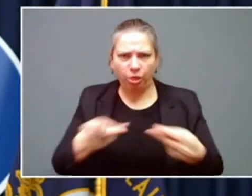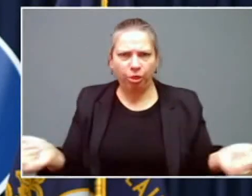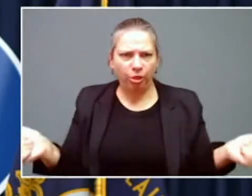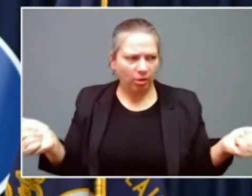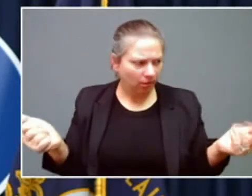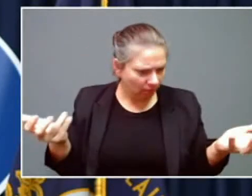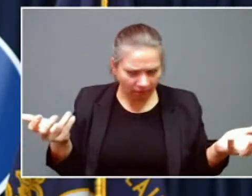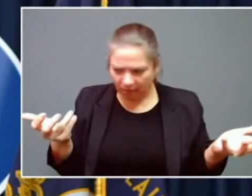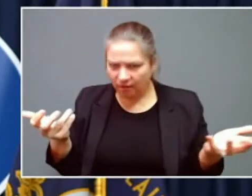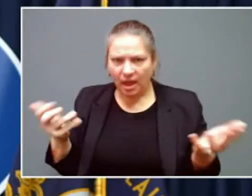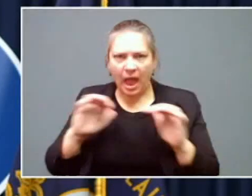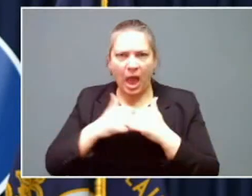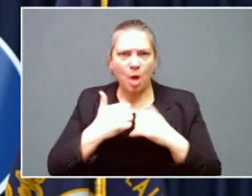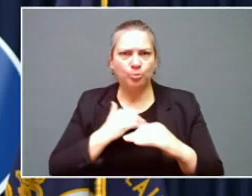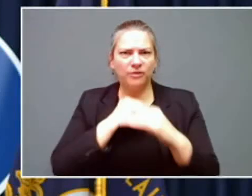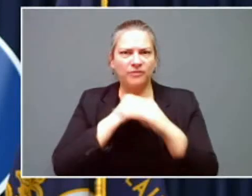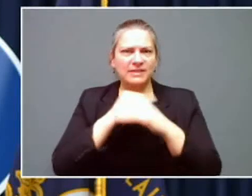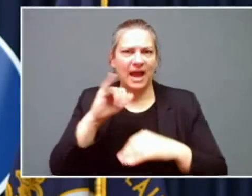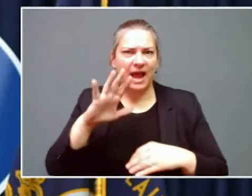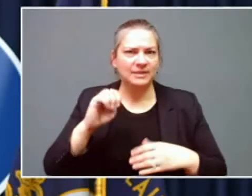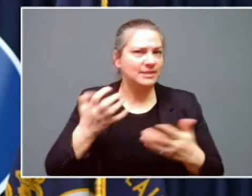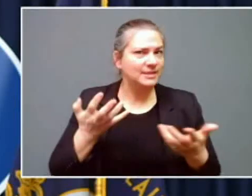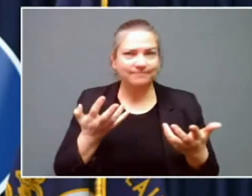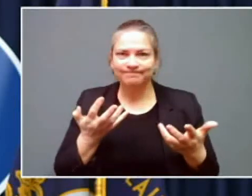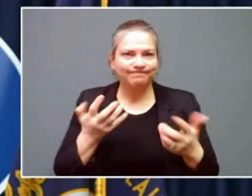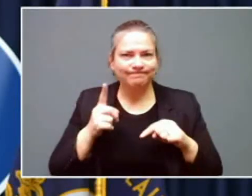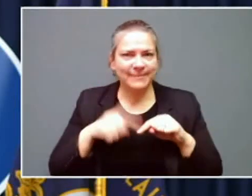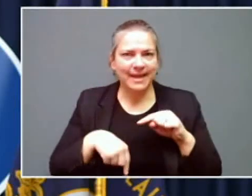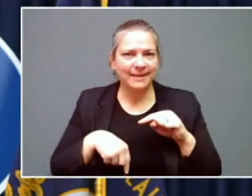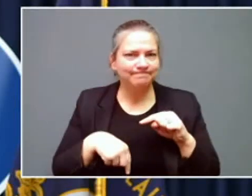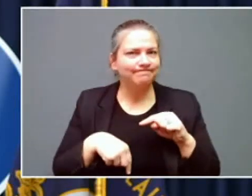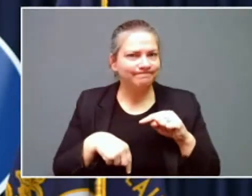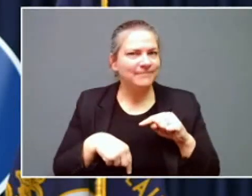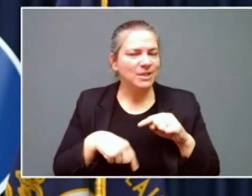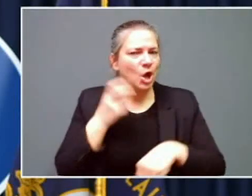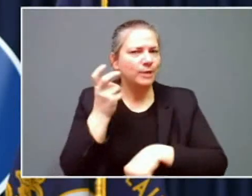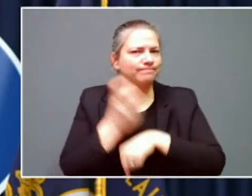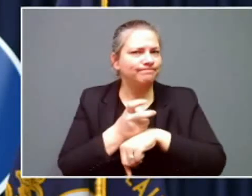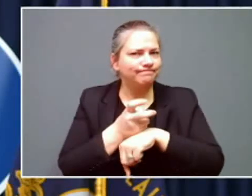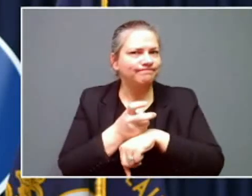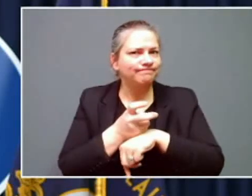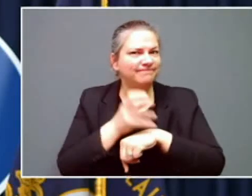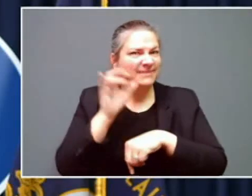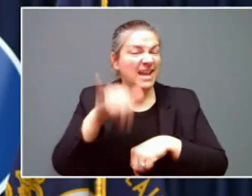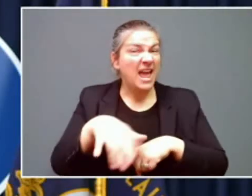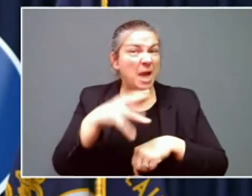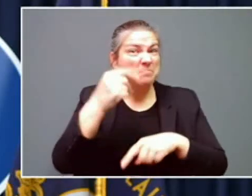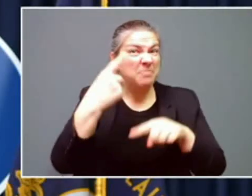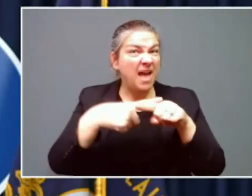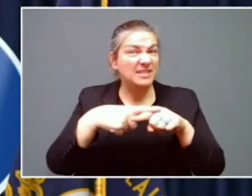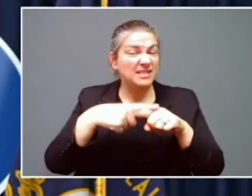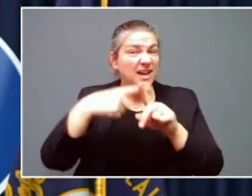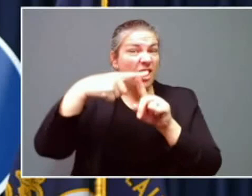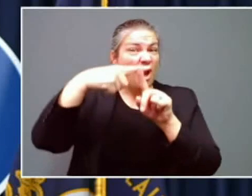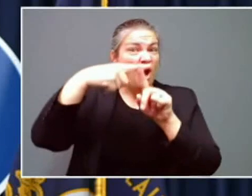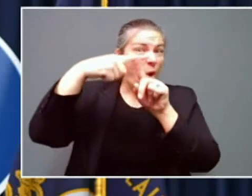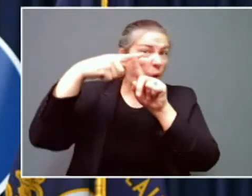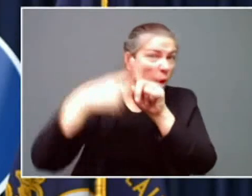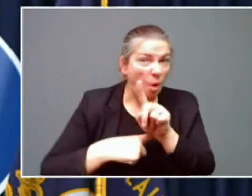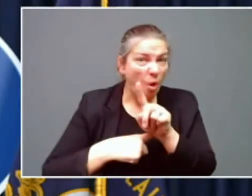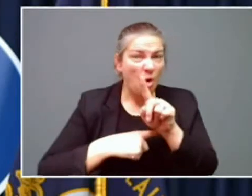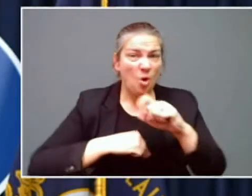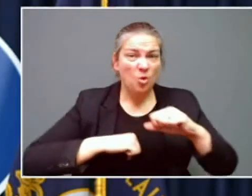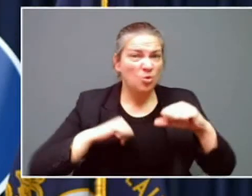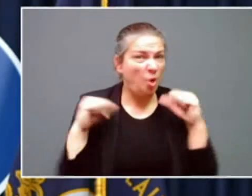severe road conditions that much more difficult. It's also going to get really cold after it comes through. So